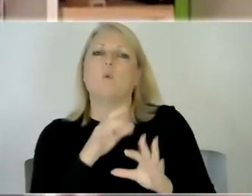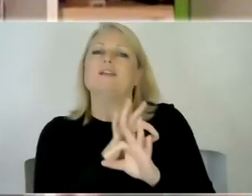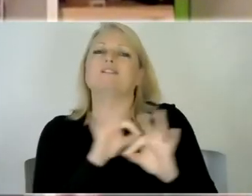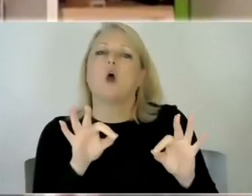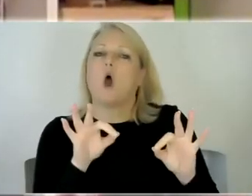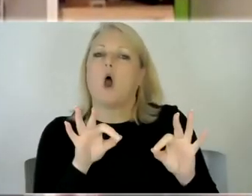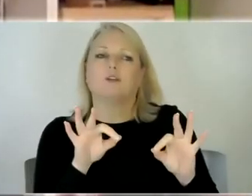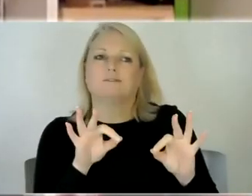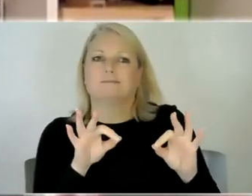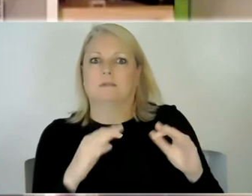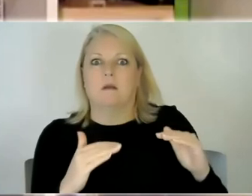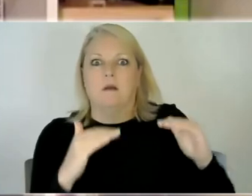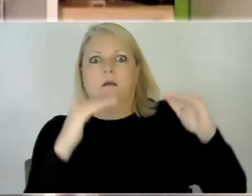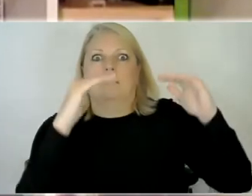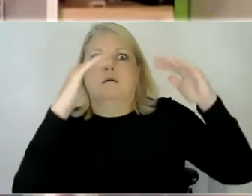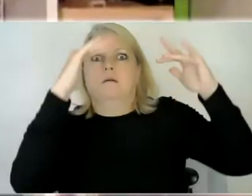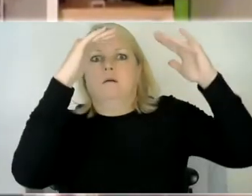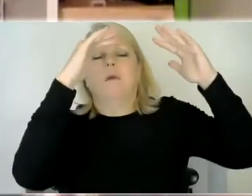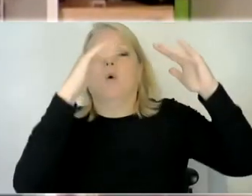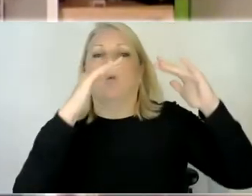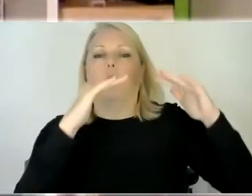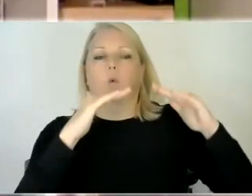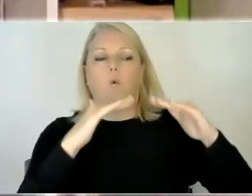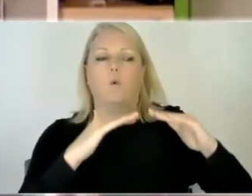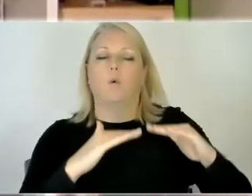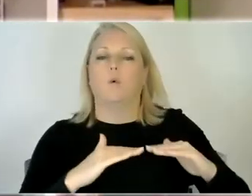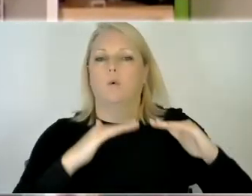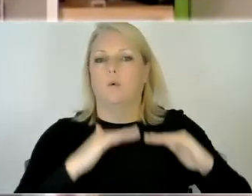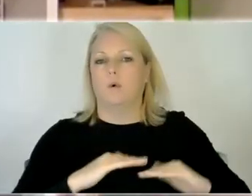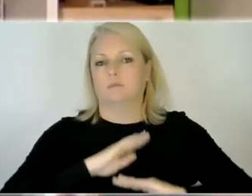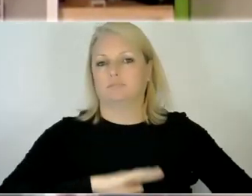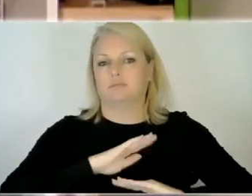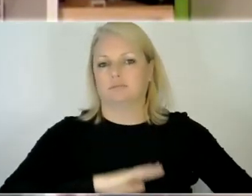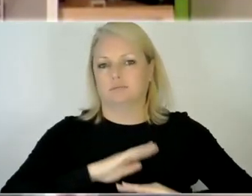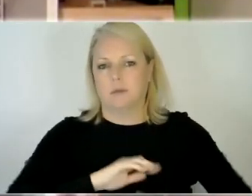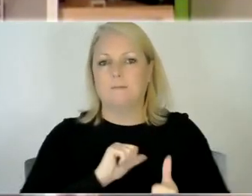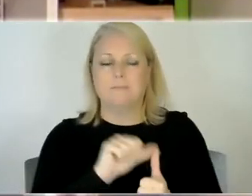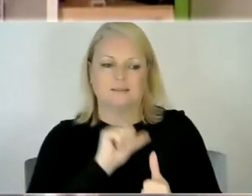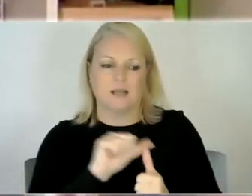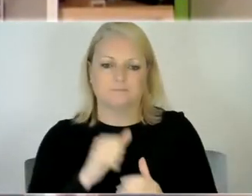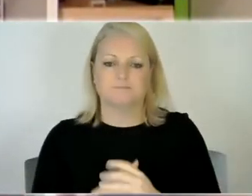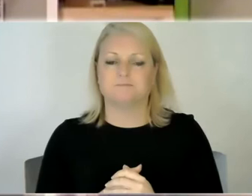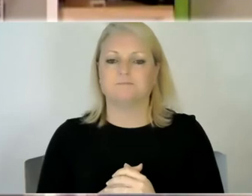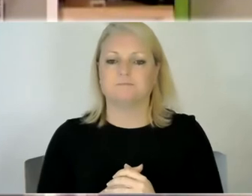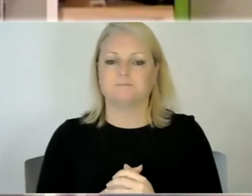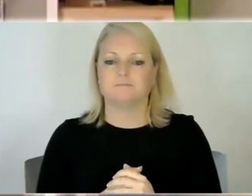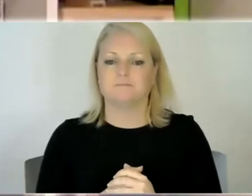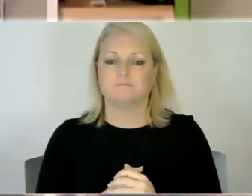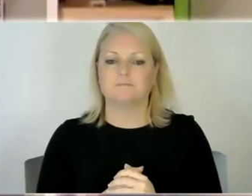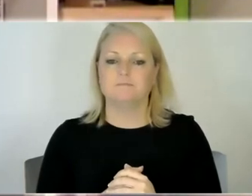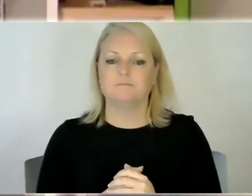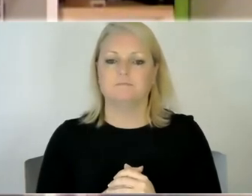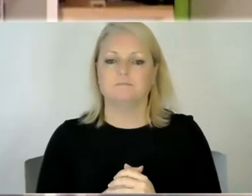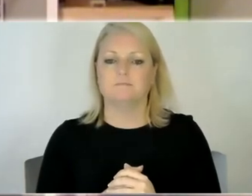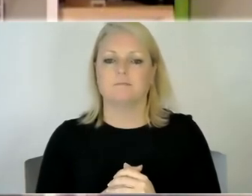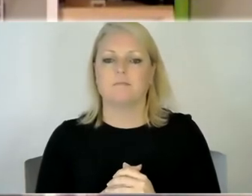um and again yeah it's it's it's made a big difference and when